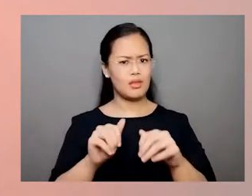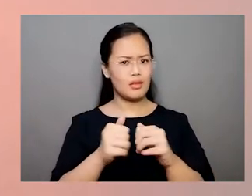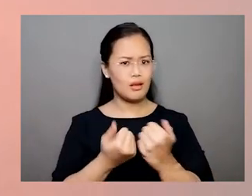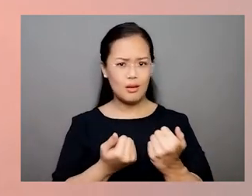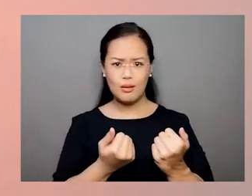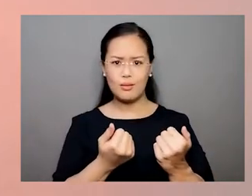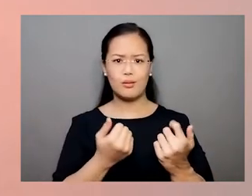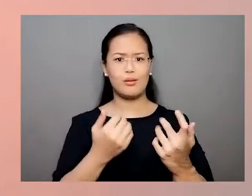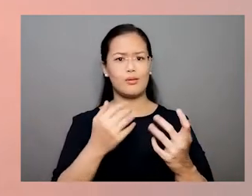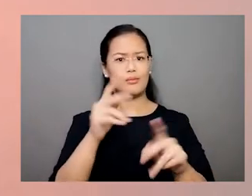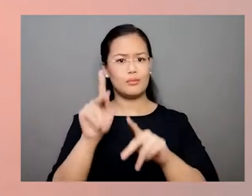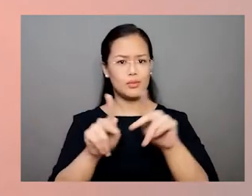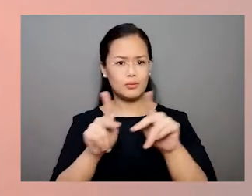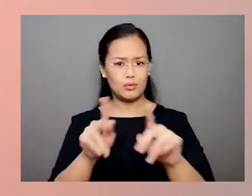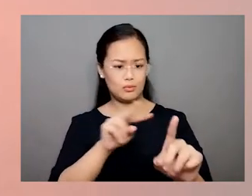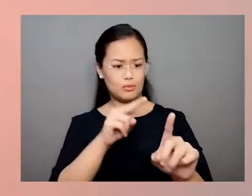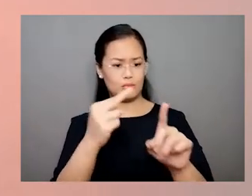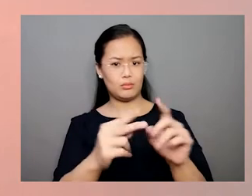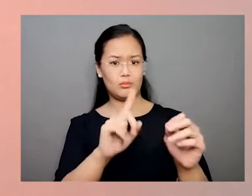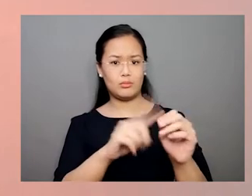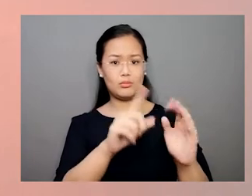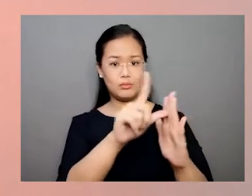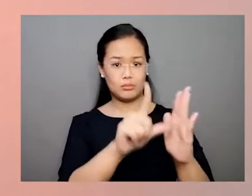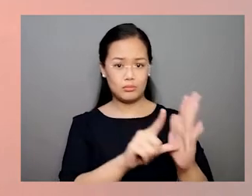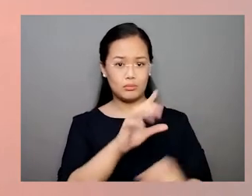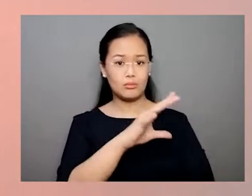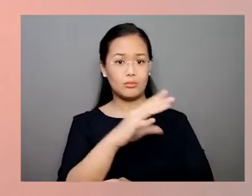How do people see the law and the legal system?